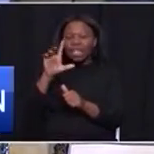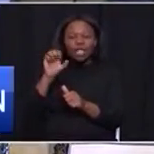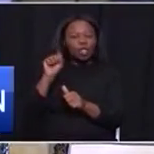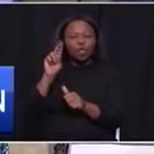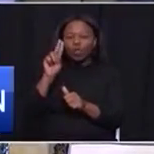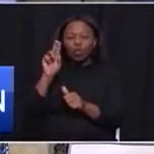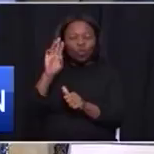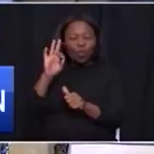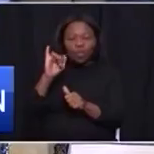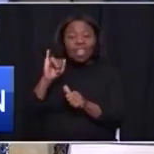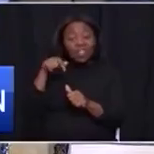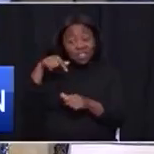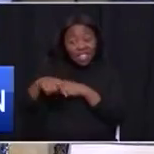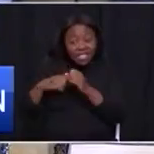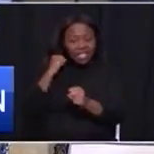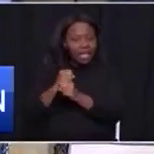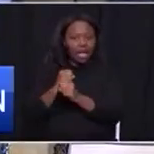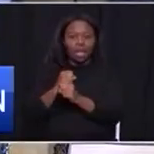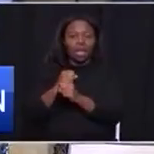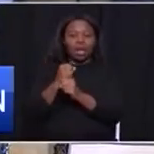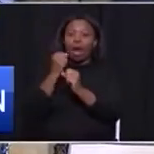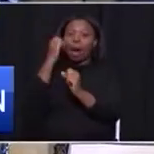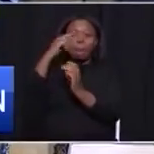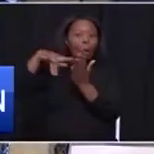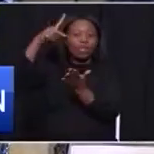We are looking for no position other than number one.